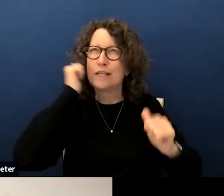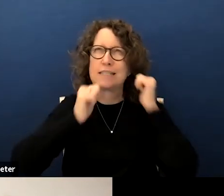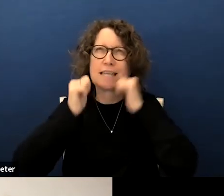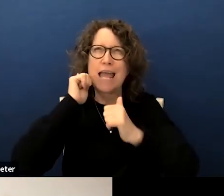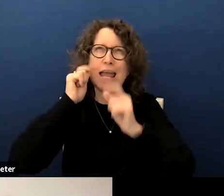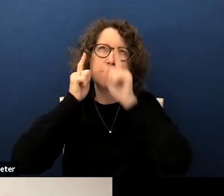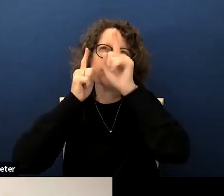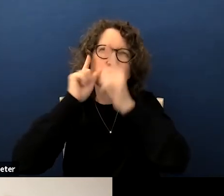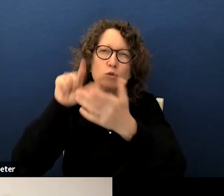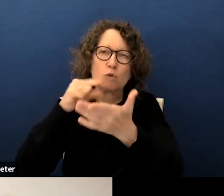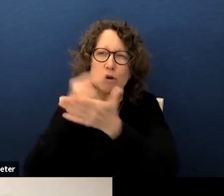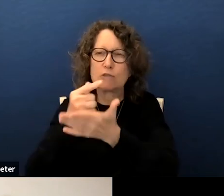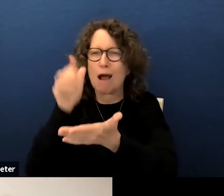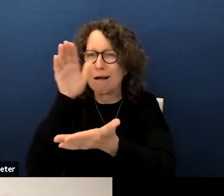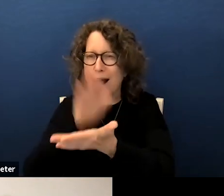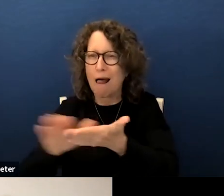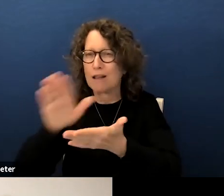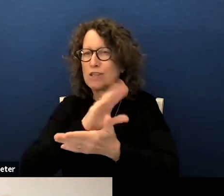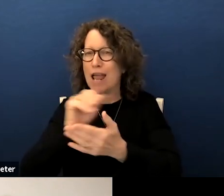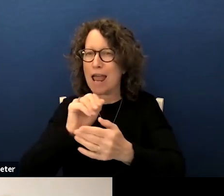graduate college and career ready